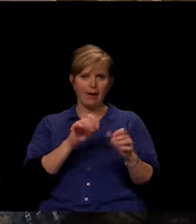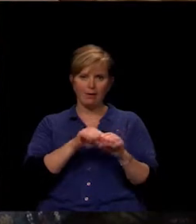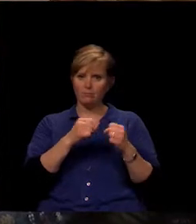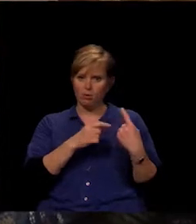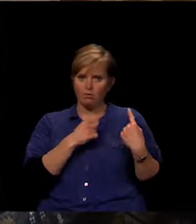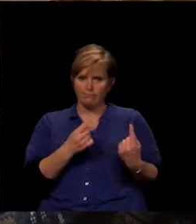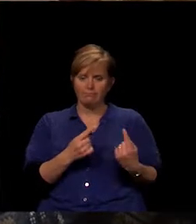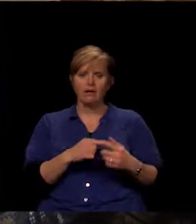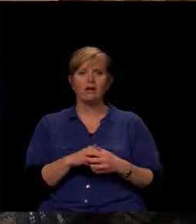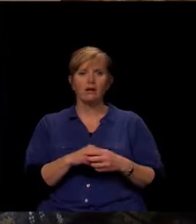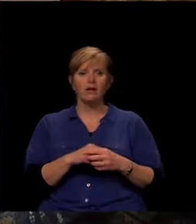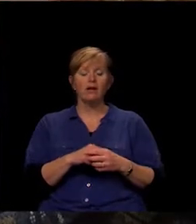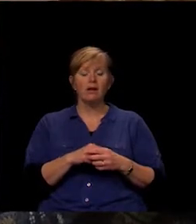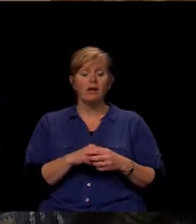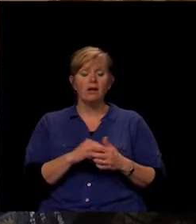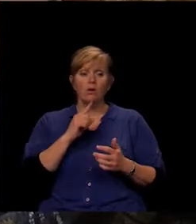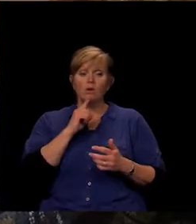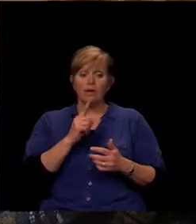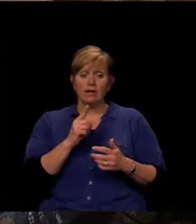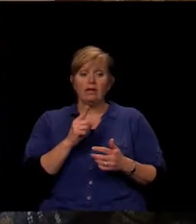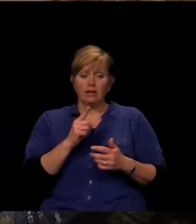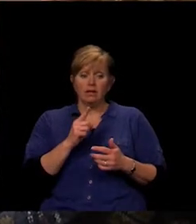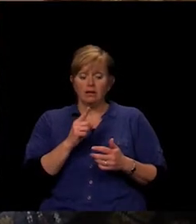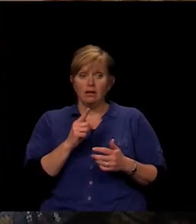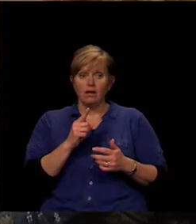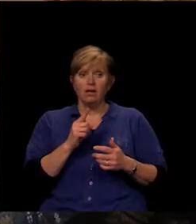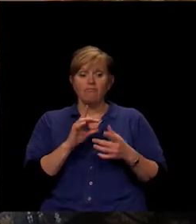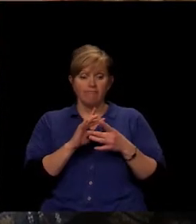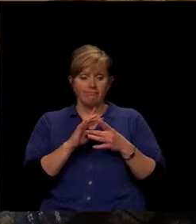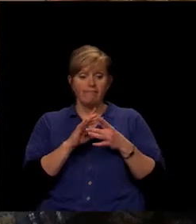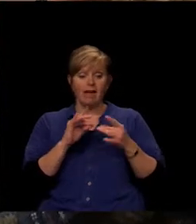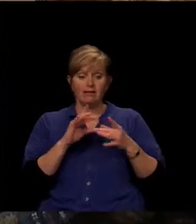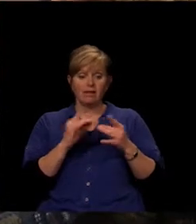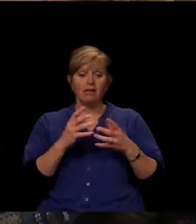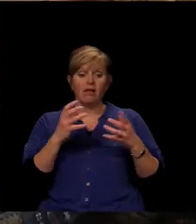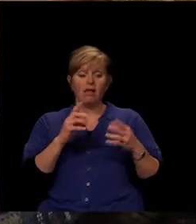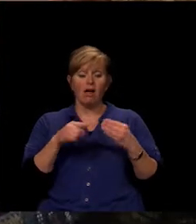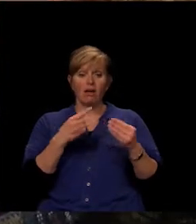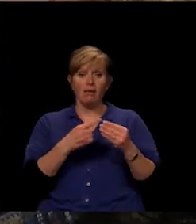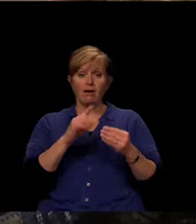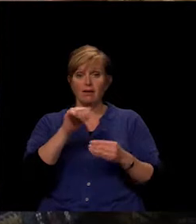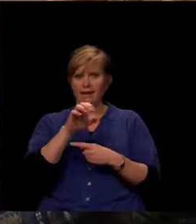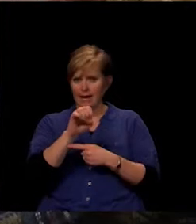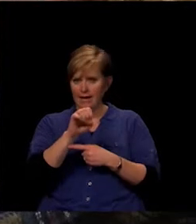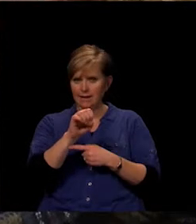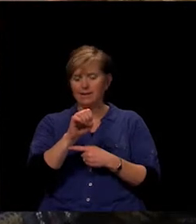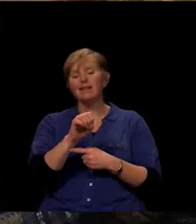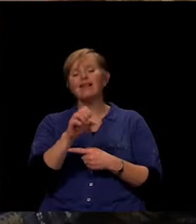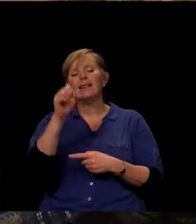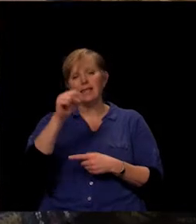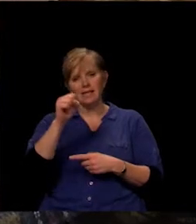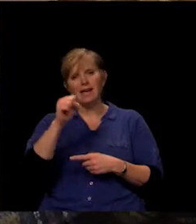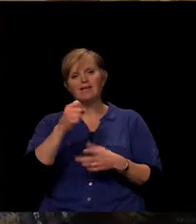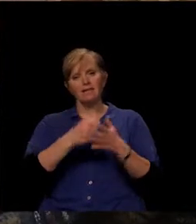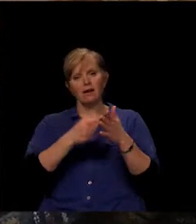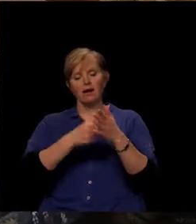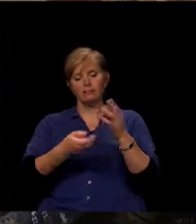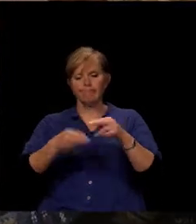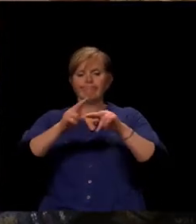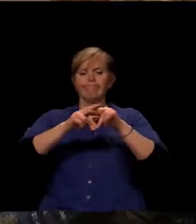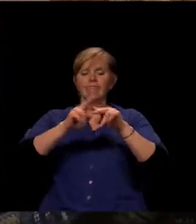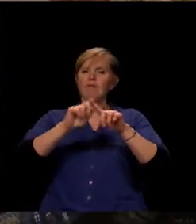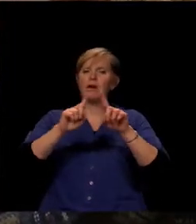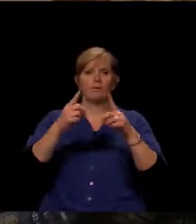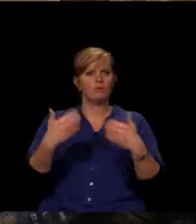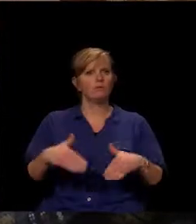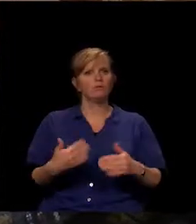And that really says a lot about the case that you purchased for them. That does add a little bit of cost to the project. Well worth